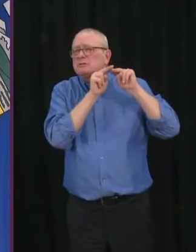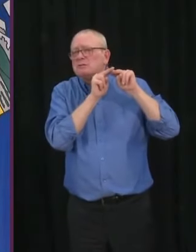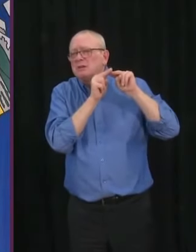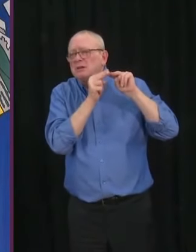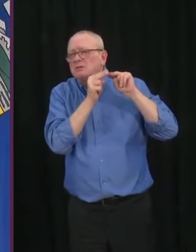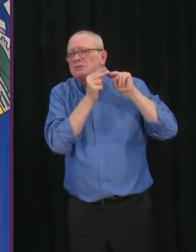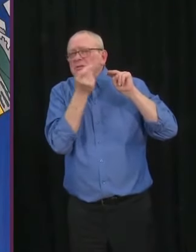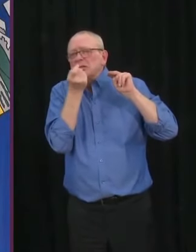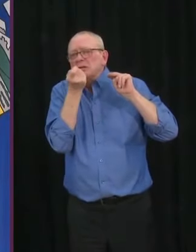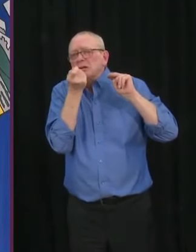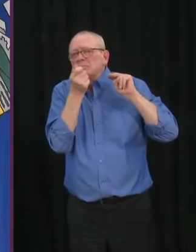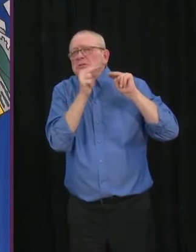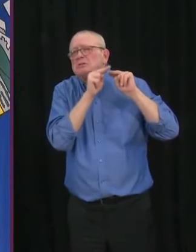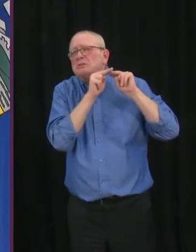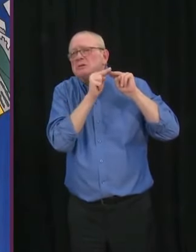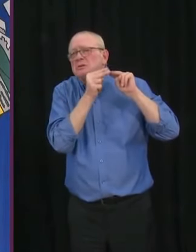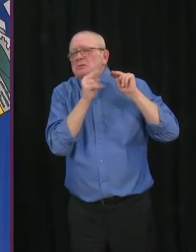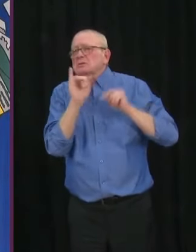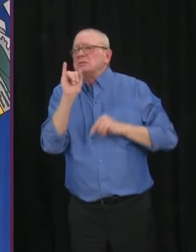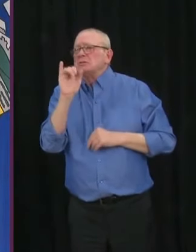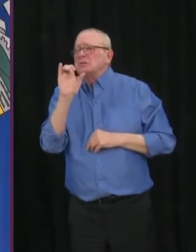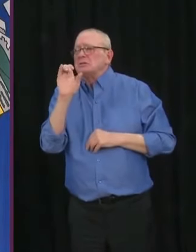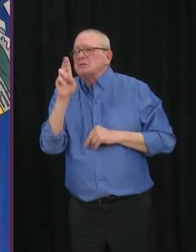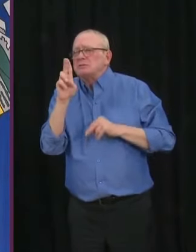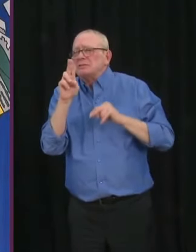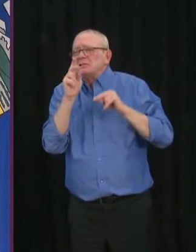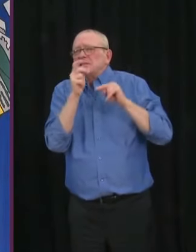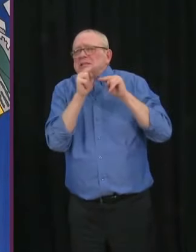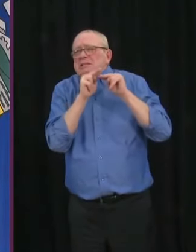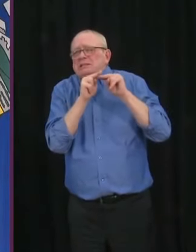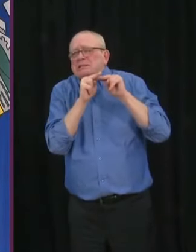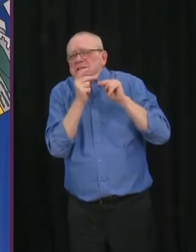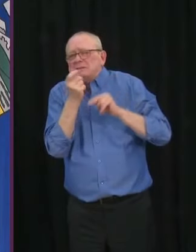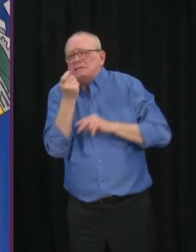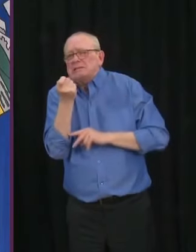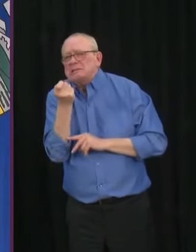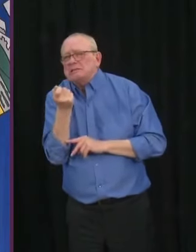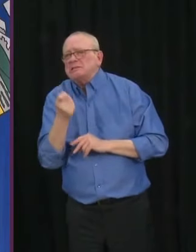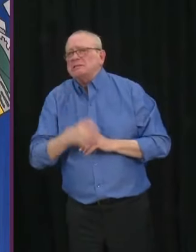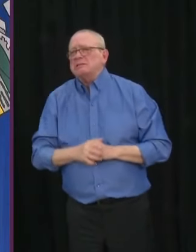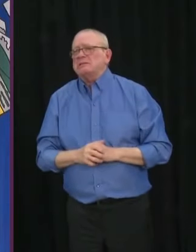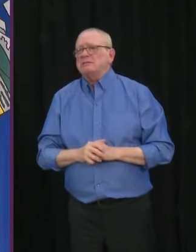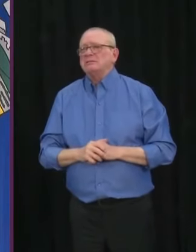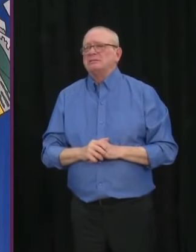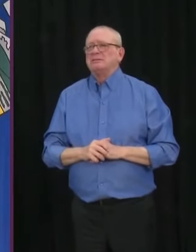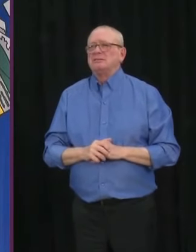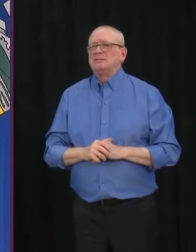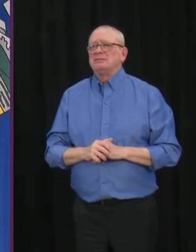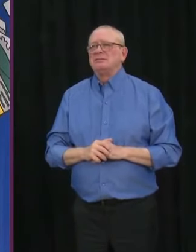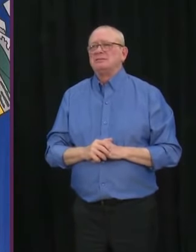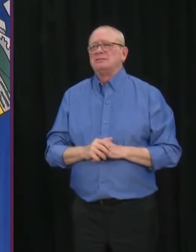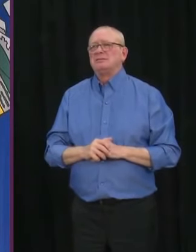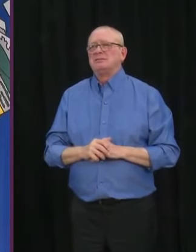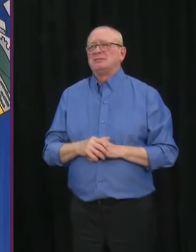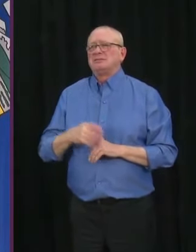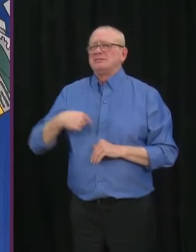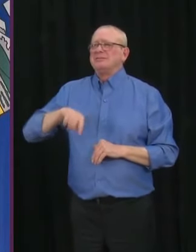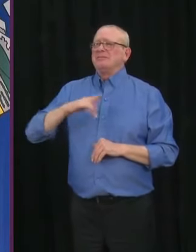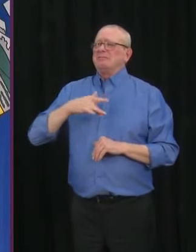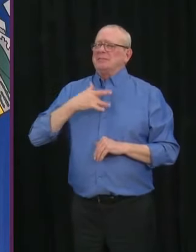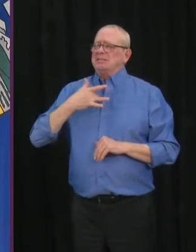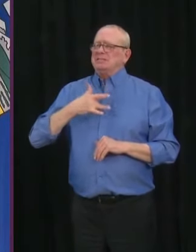and the ICU admissions as well, that at this time, that this is a level of risk, that with these